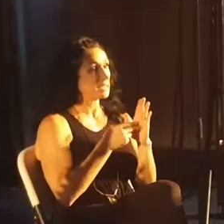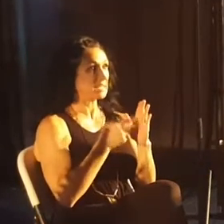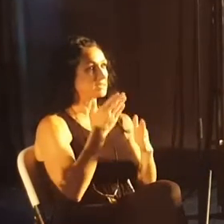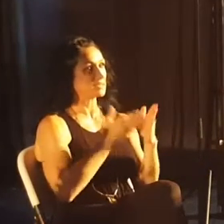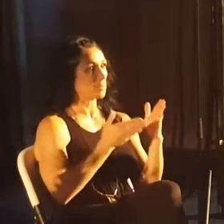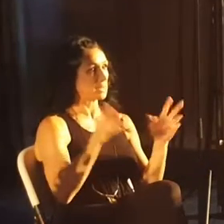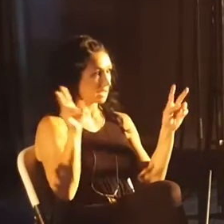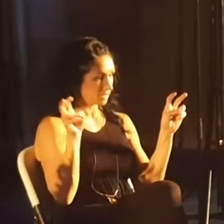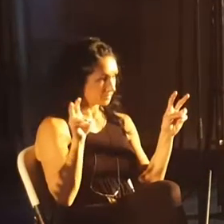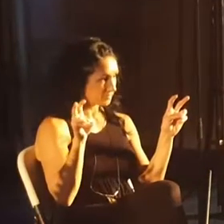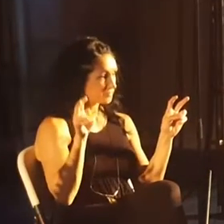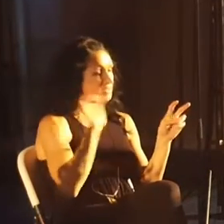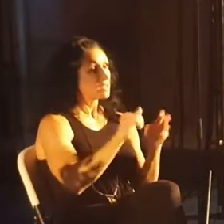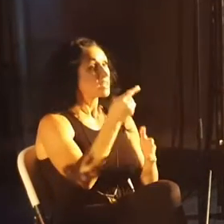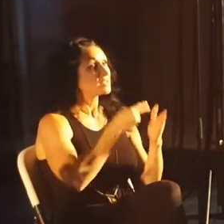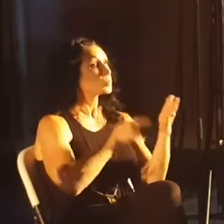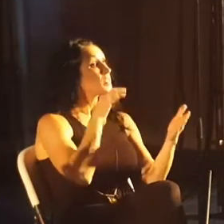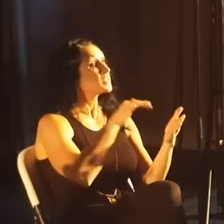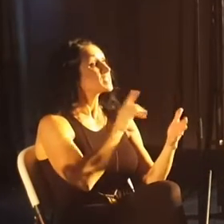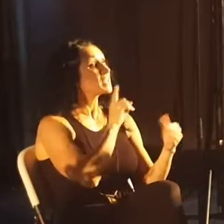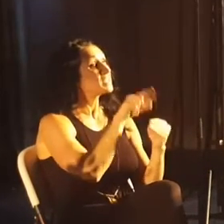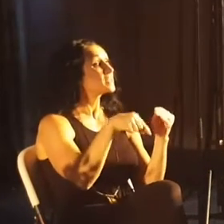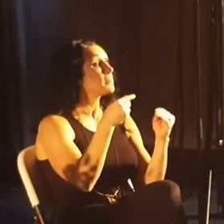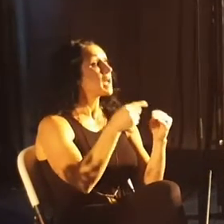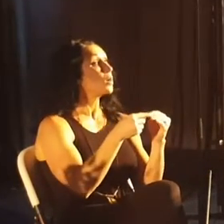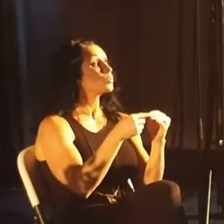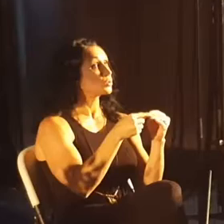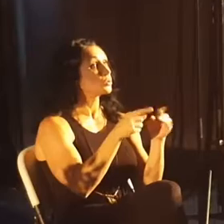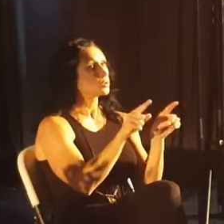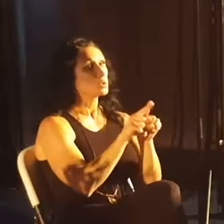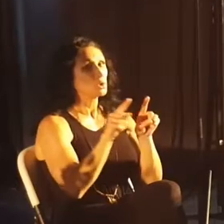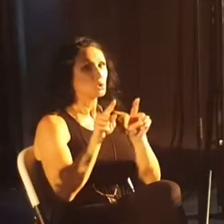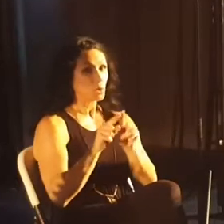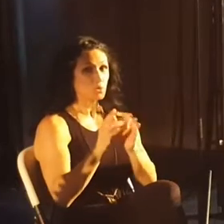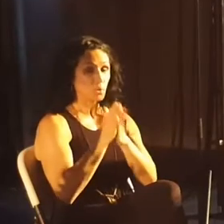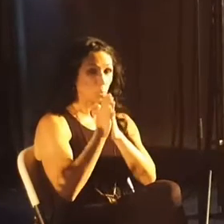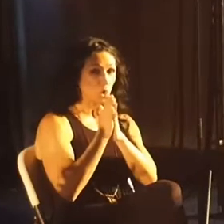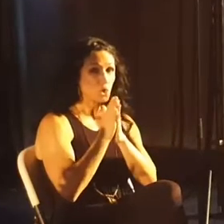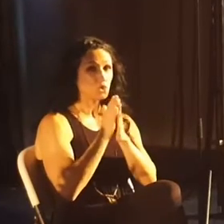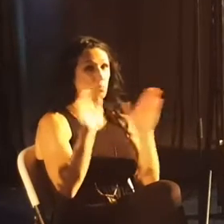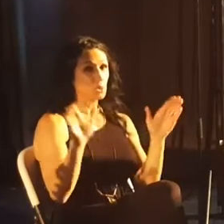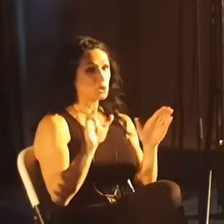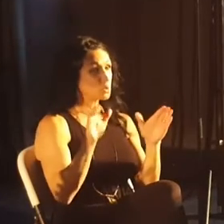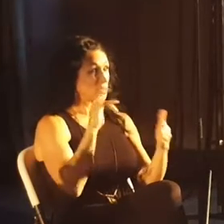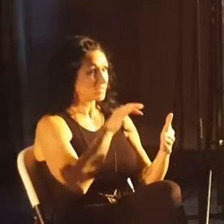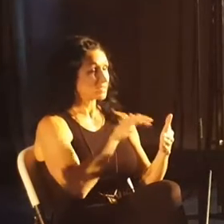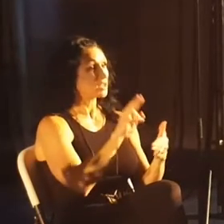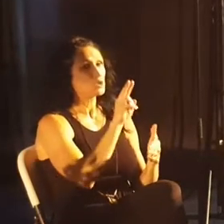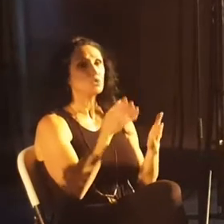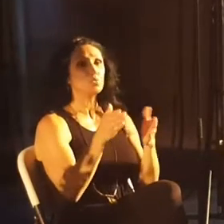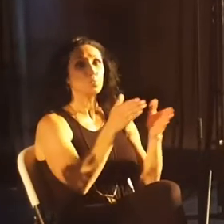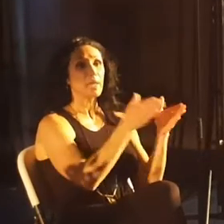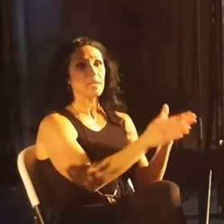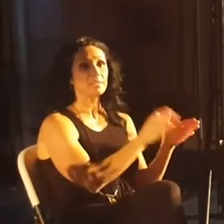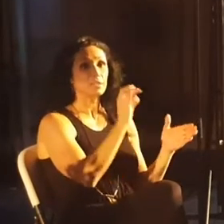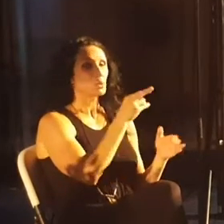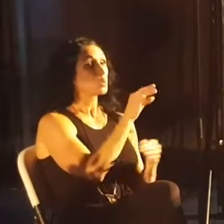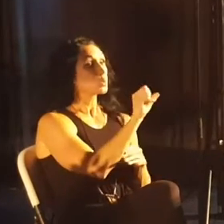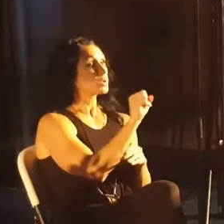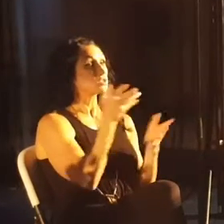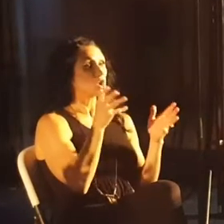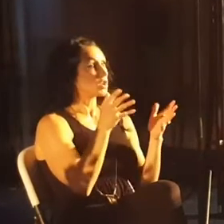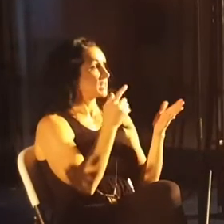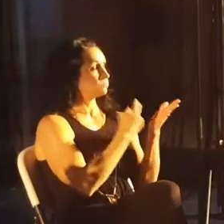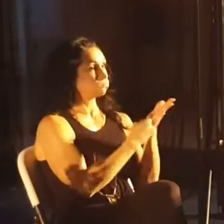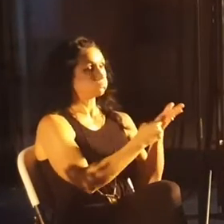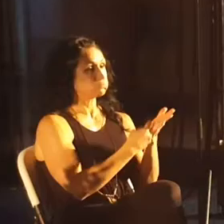that's what this study is all about. In addition to worship and doing this study on Sunday mornings, there are two ways. Chris has already talked about